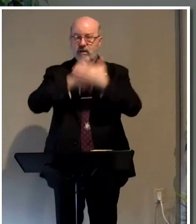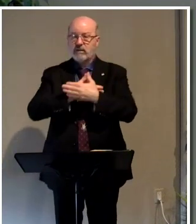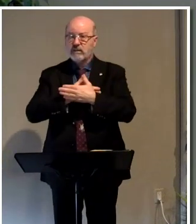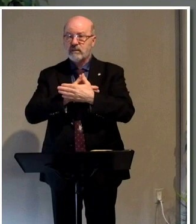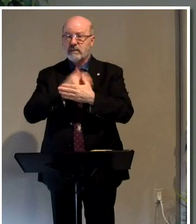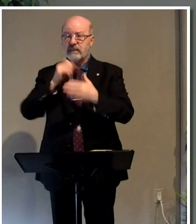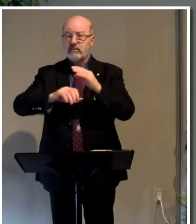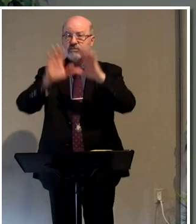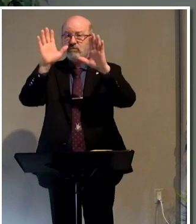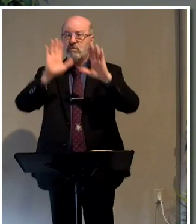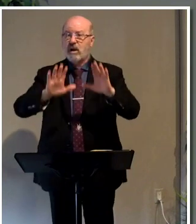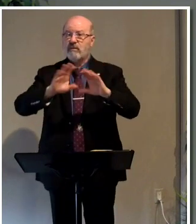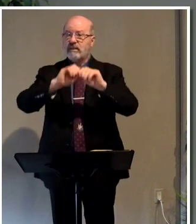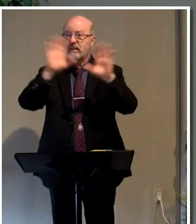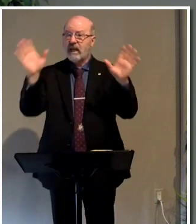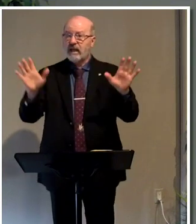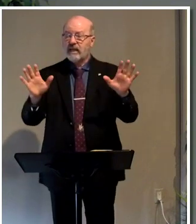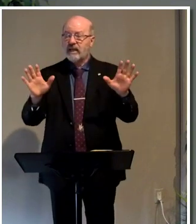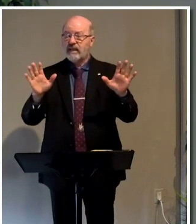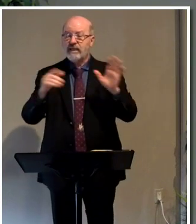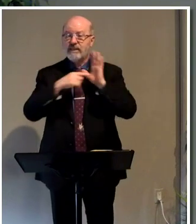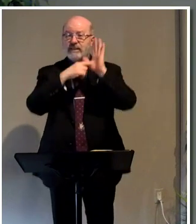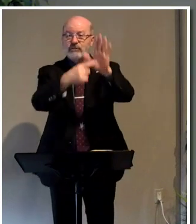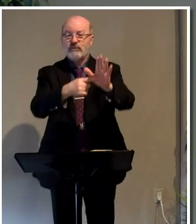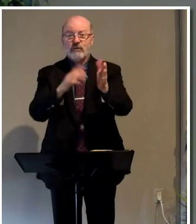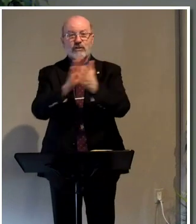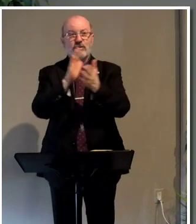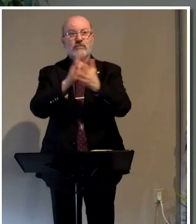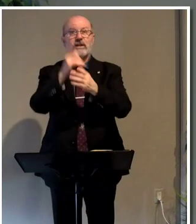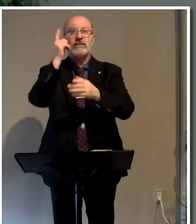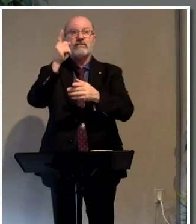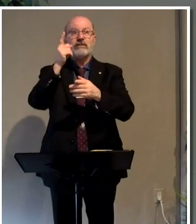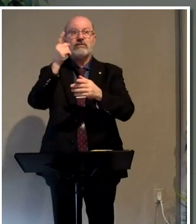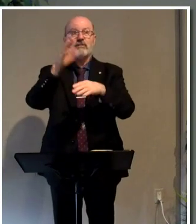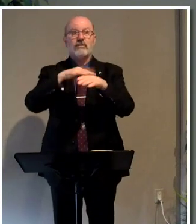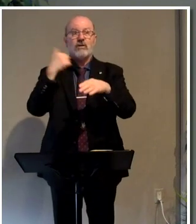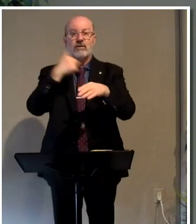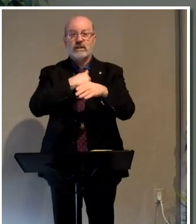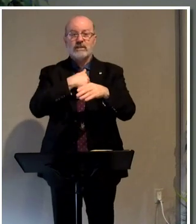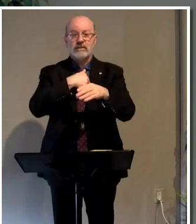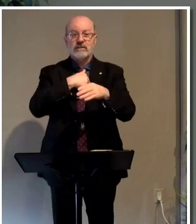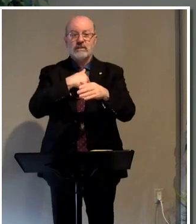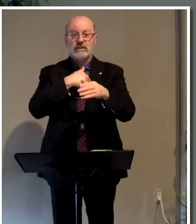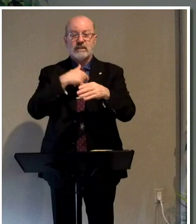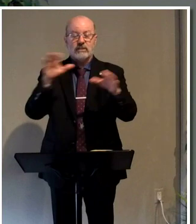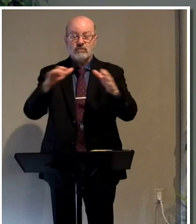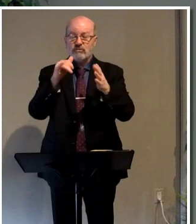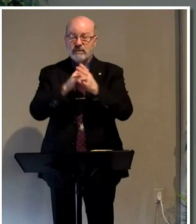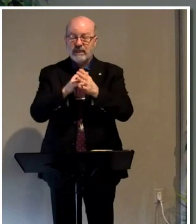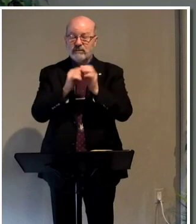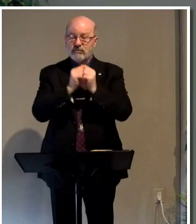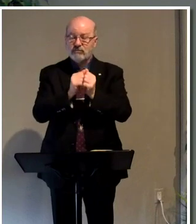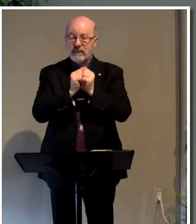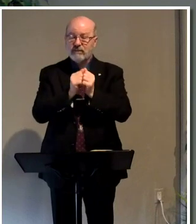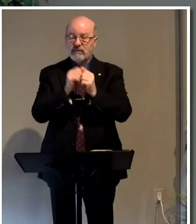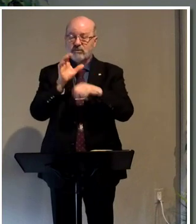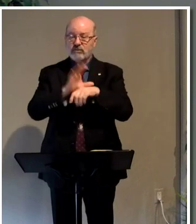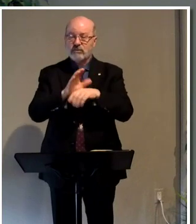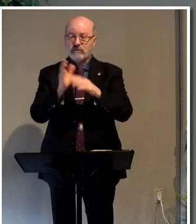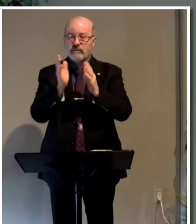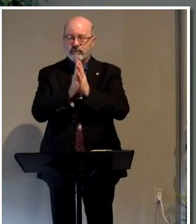and into marvelous light? Then let's show forth the praise of him who hath called us into that. Let's do that together as a church.